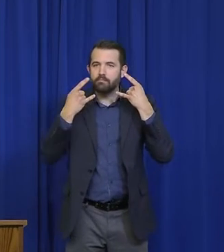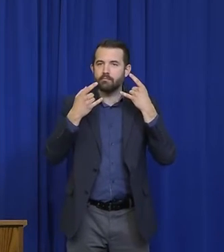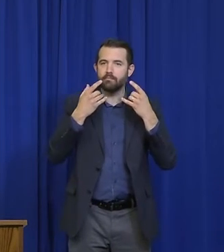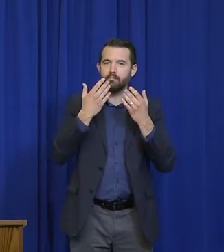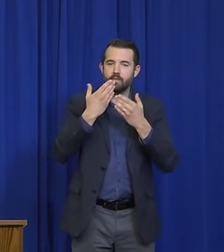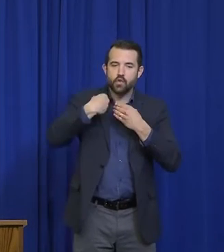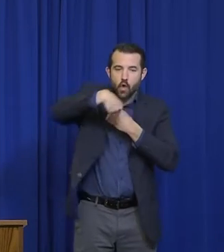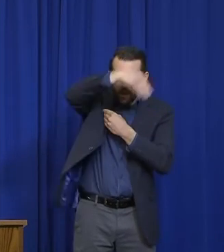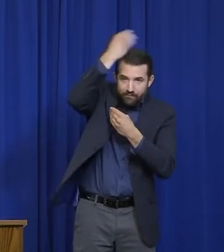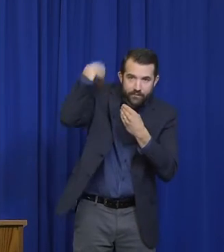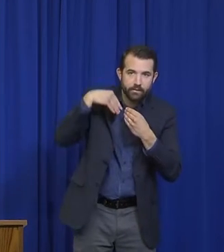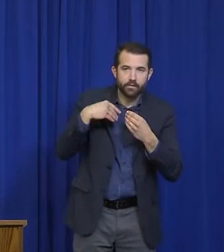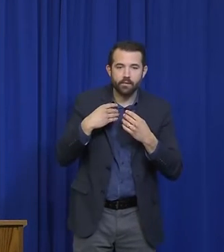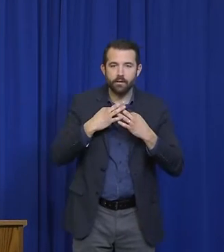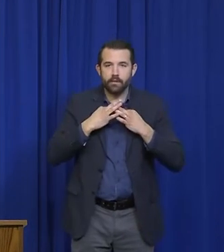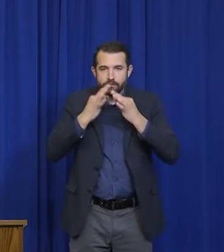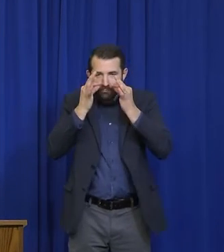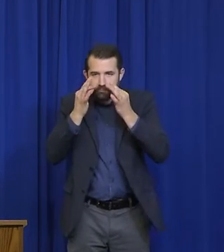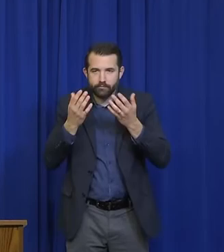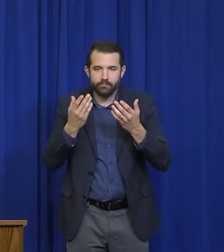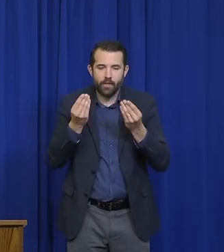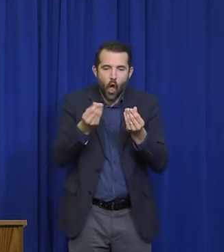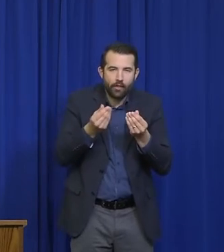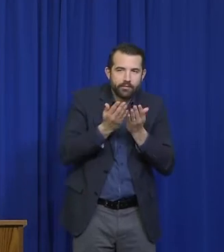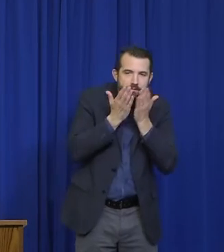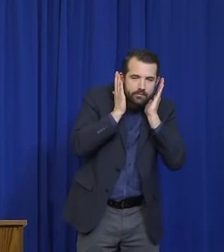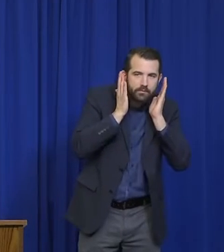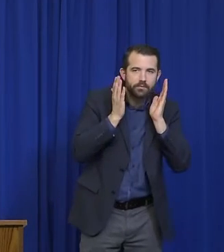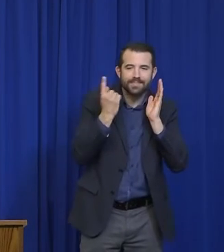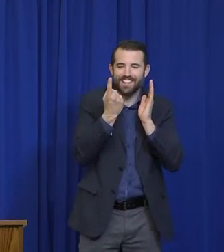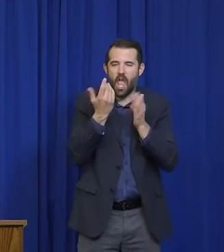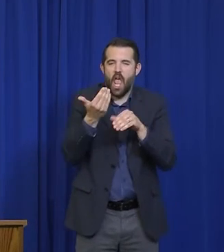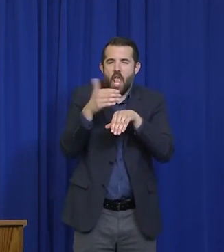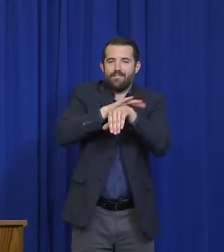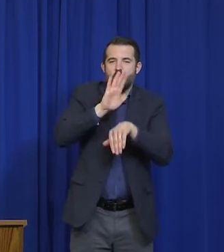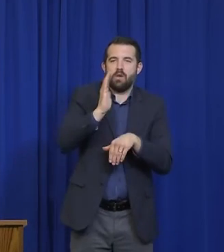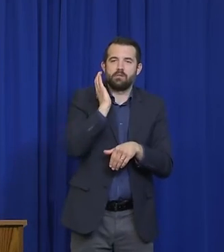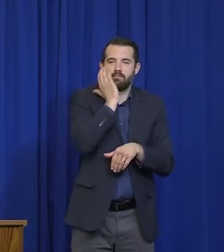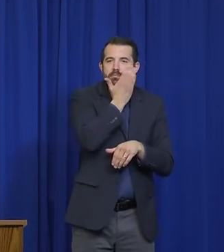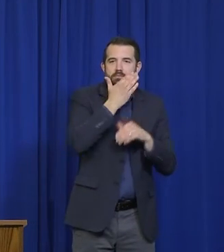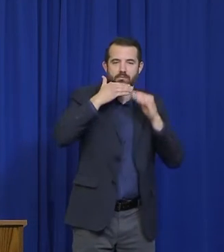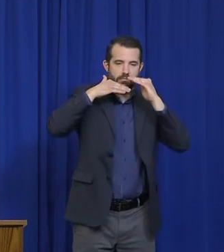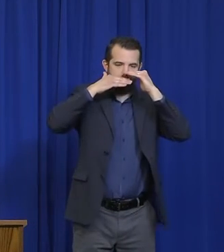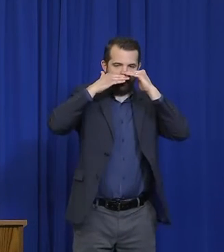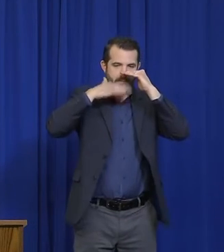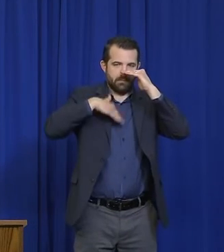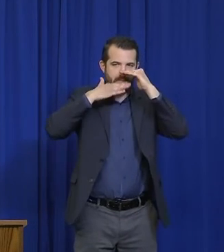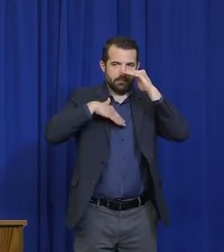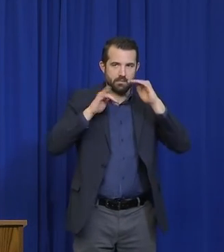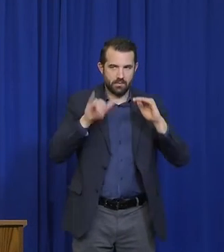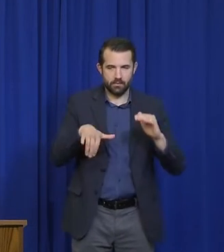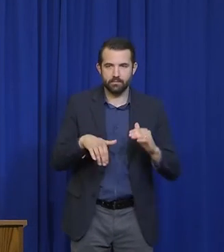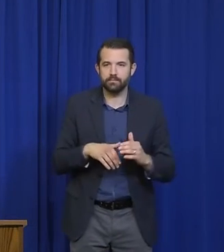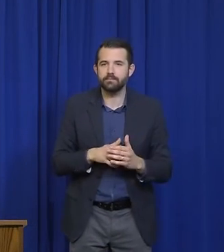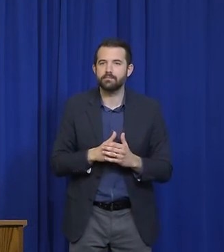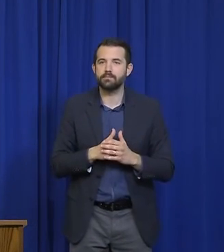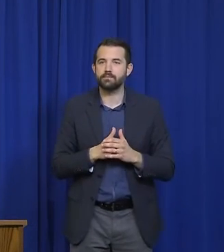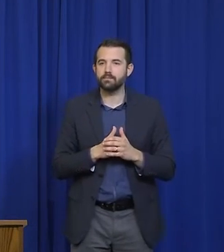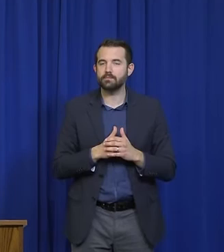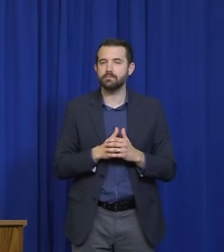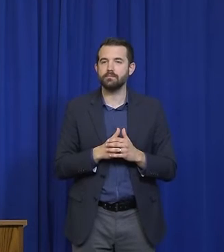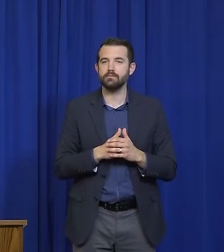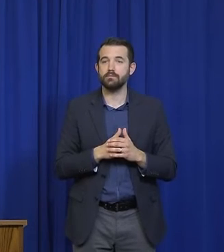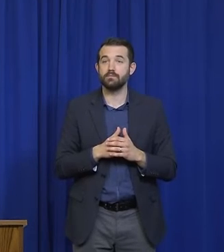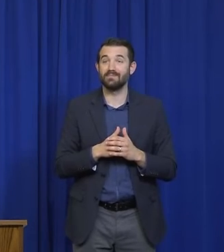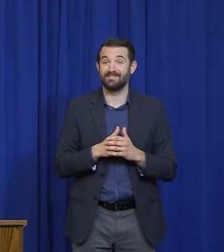where you reasonably anticipate you're going to be in a relatively crowded situation. You won't be able to keep six feet away from each other